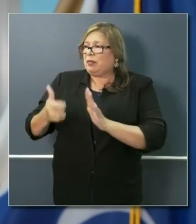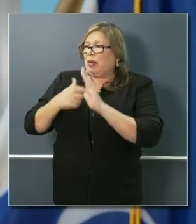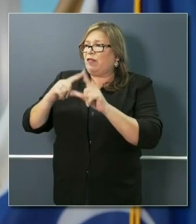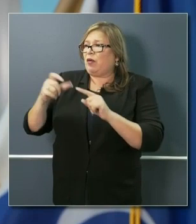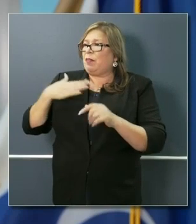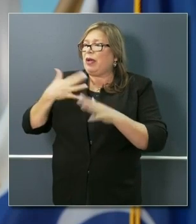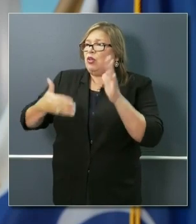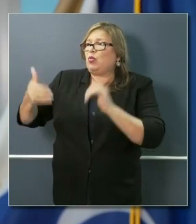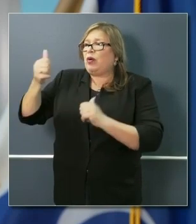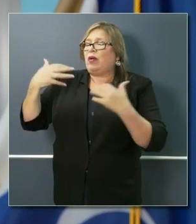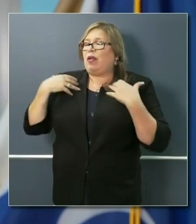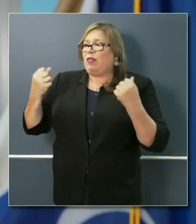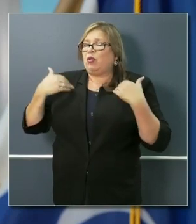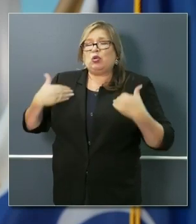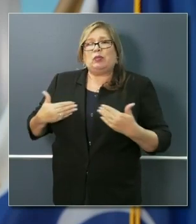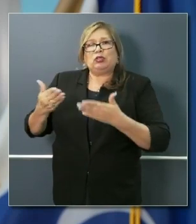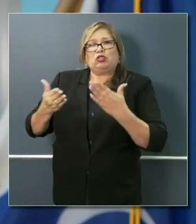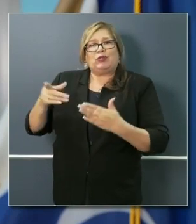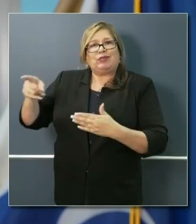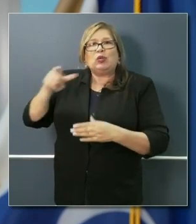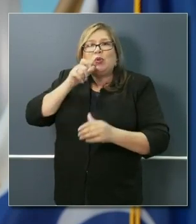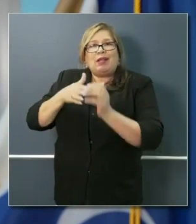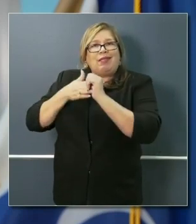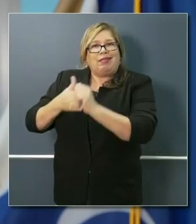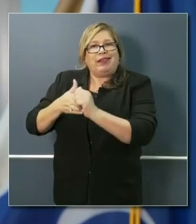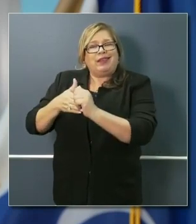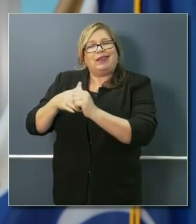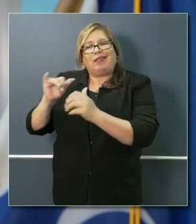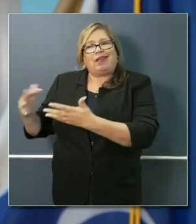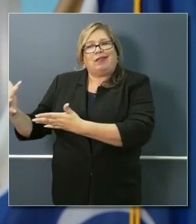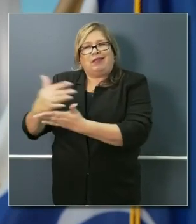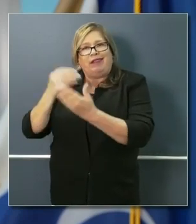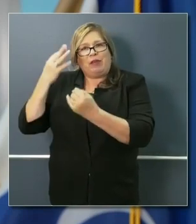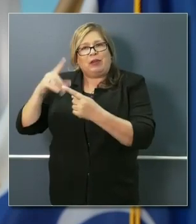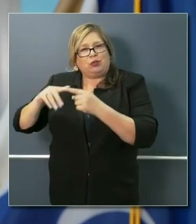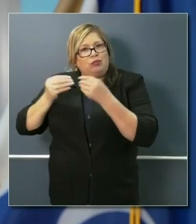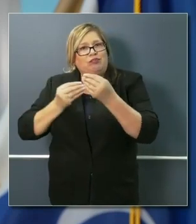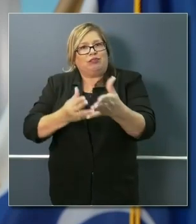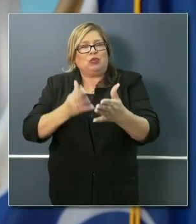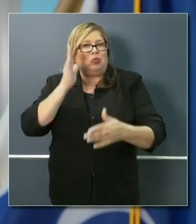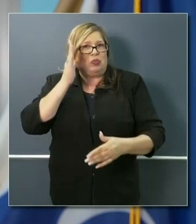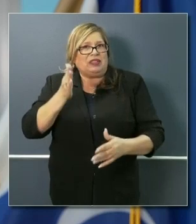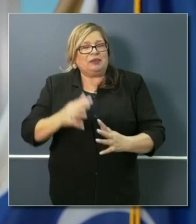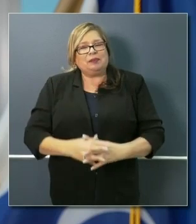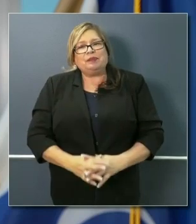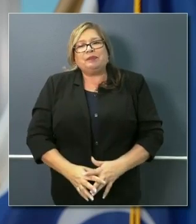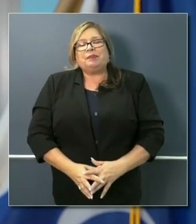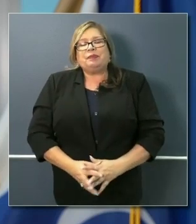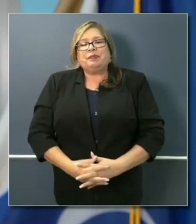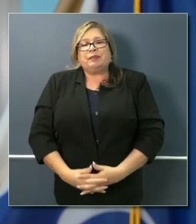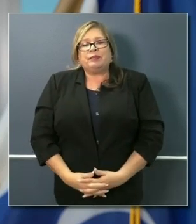of health and human services that is leading that effort. Karma Dickerson, Fox 40.